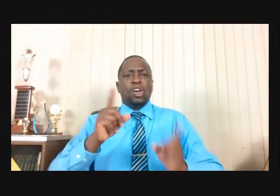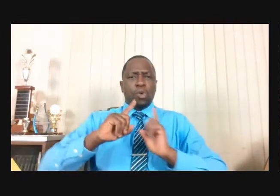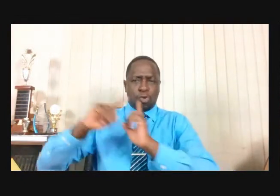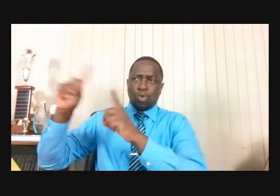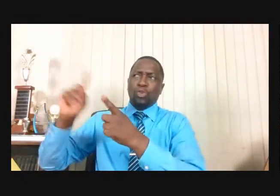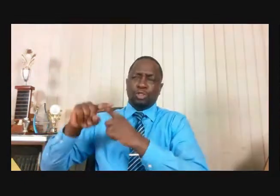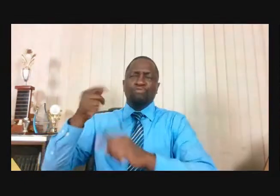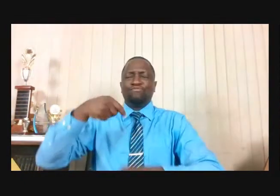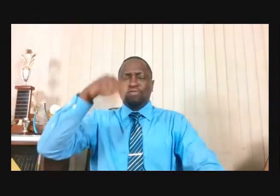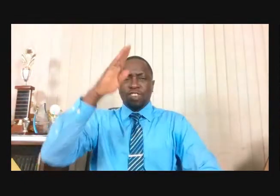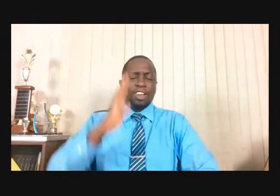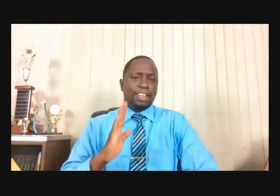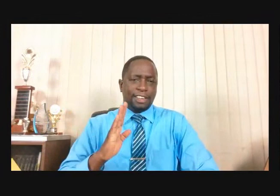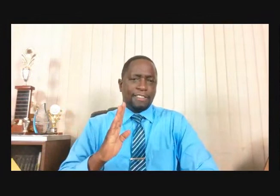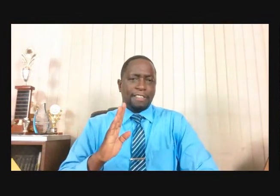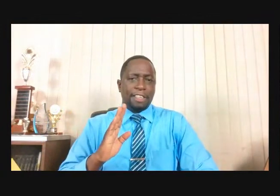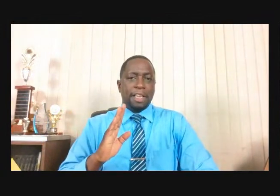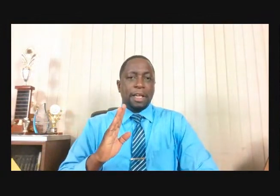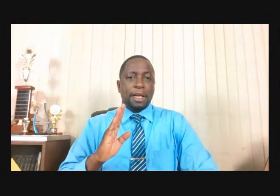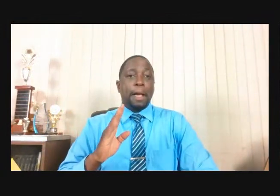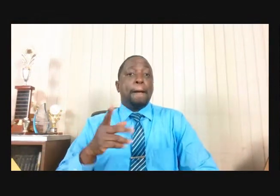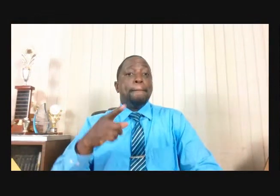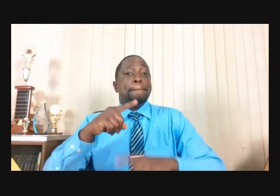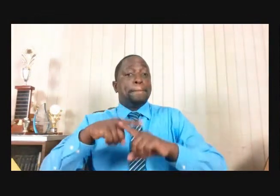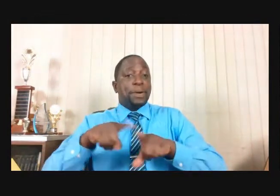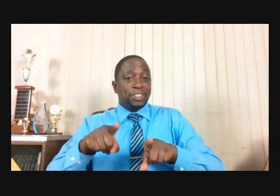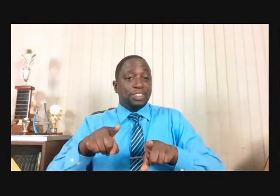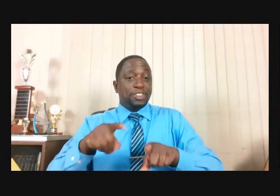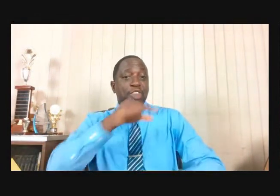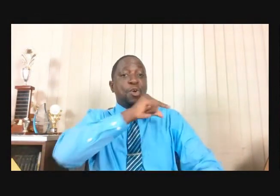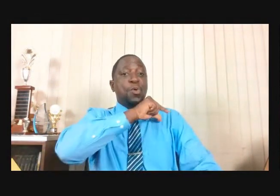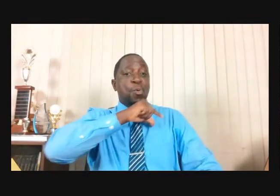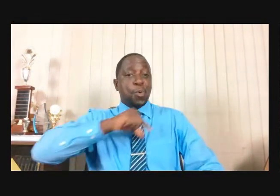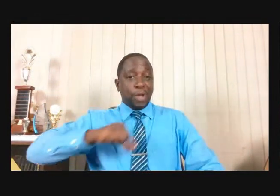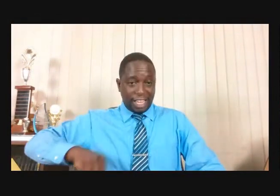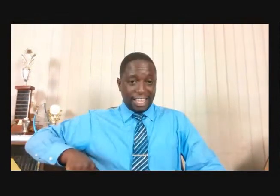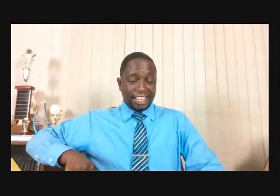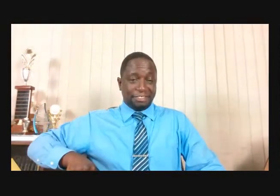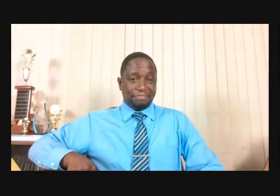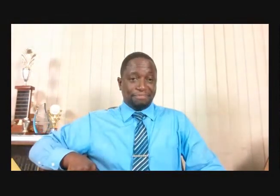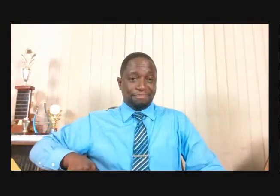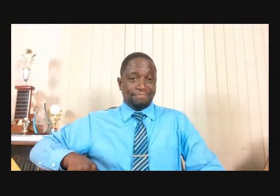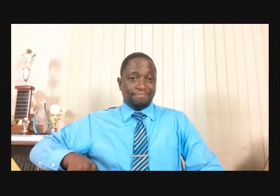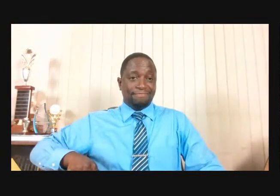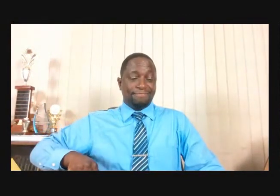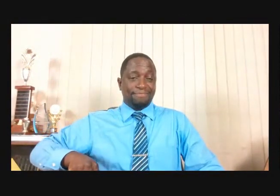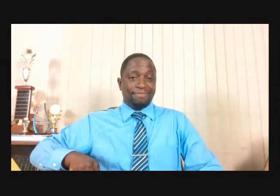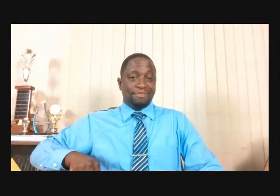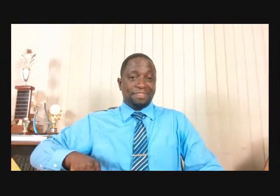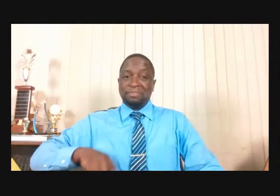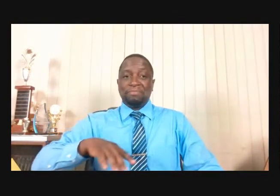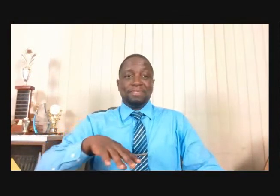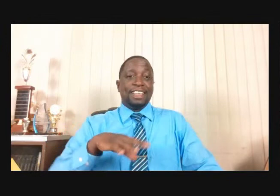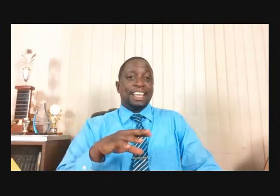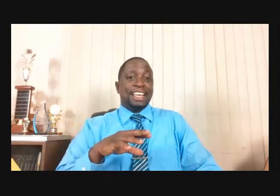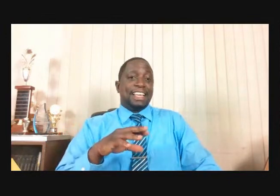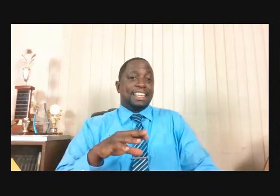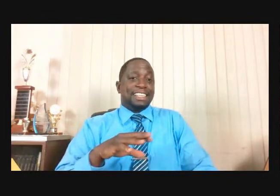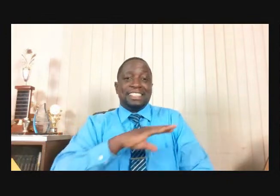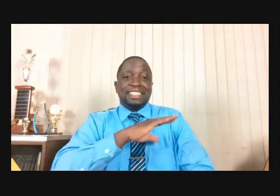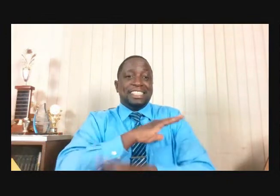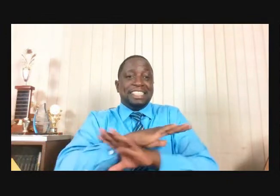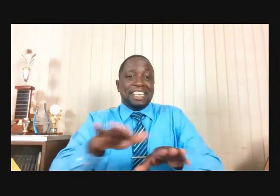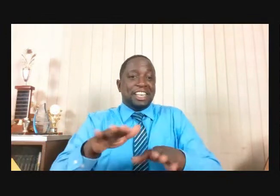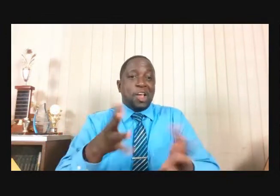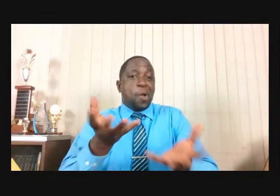Family But The Queen Stood In The Way And Because Both Did Not Accept The